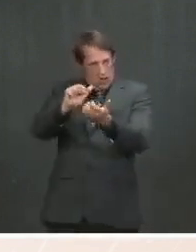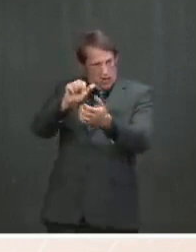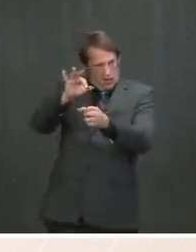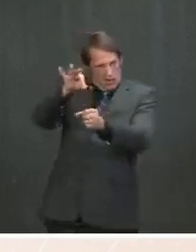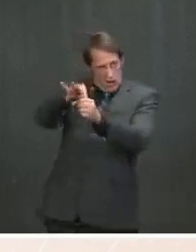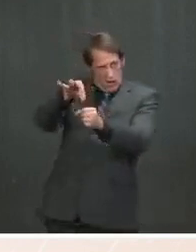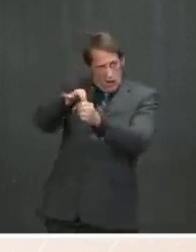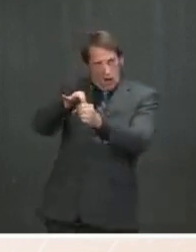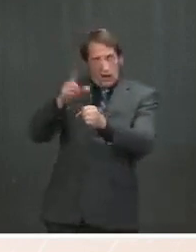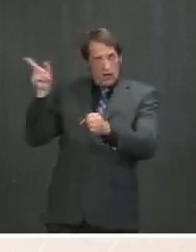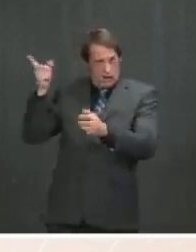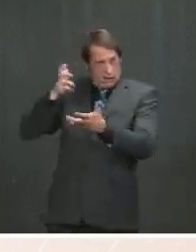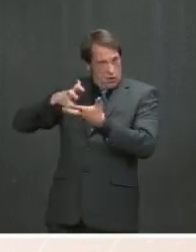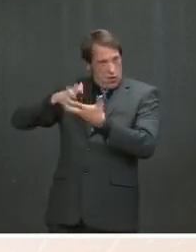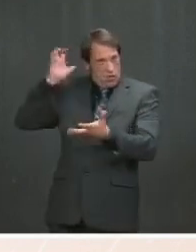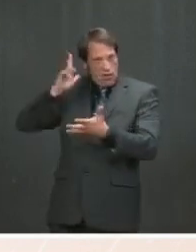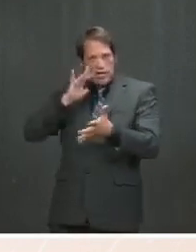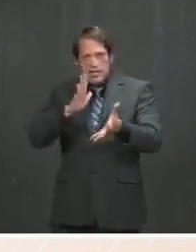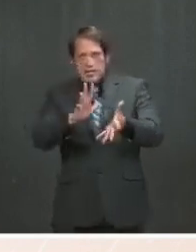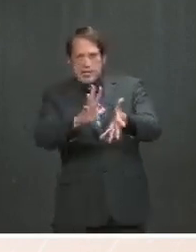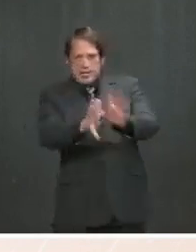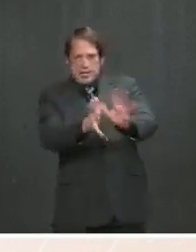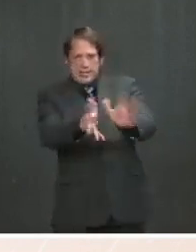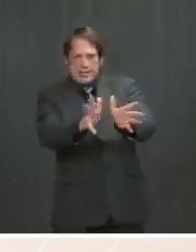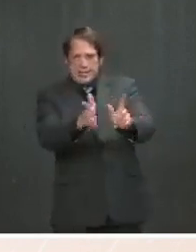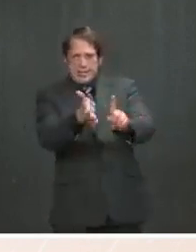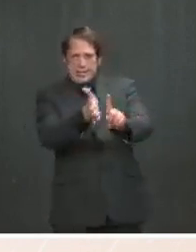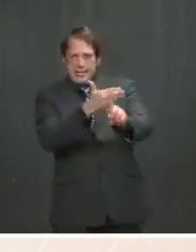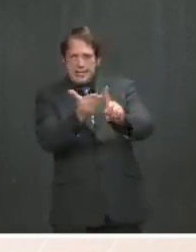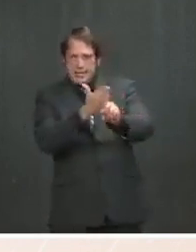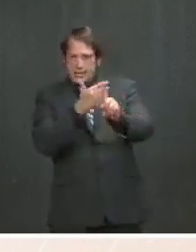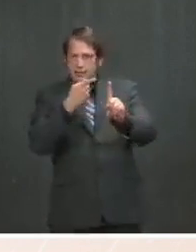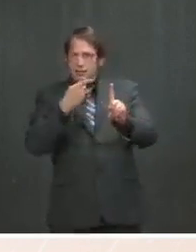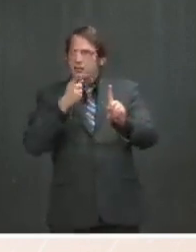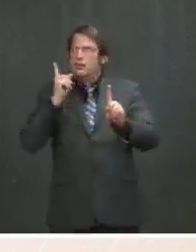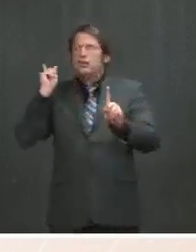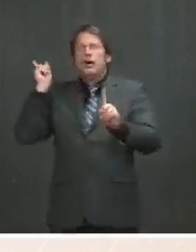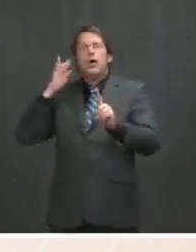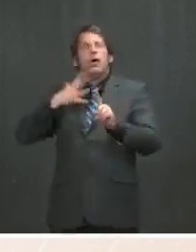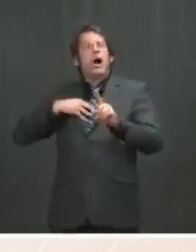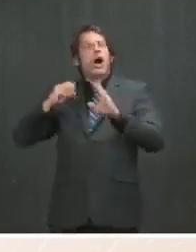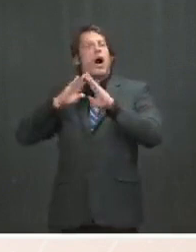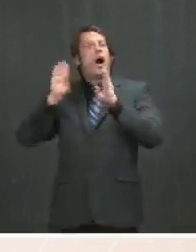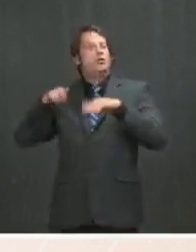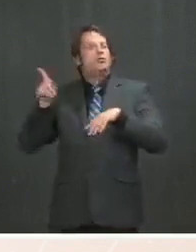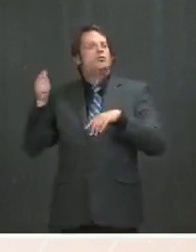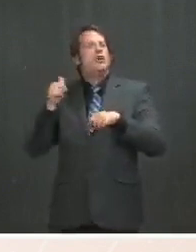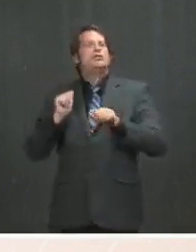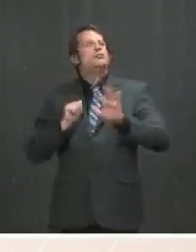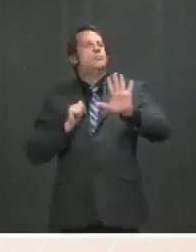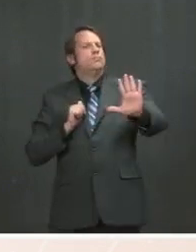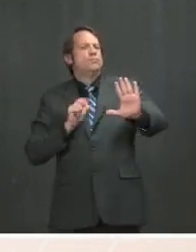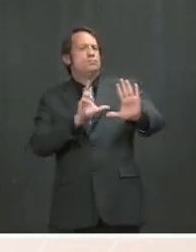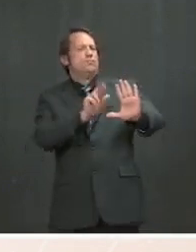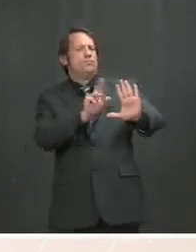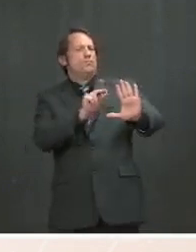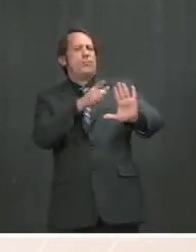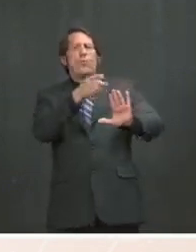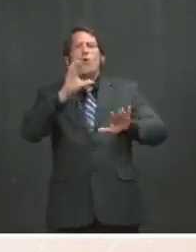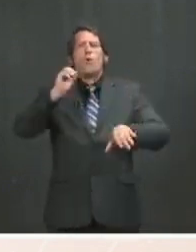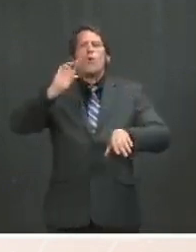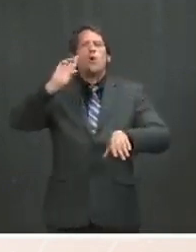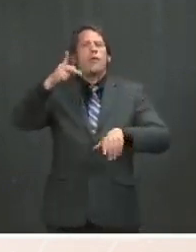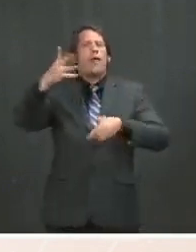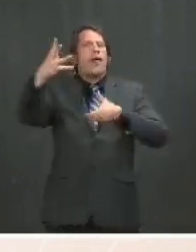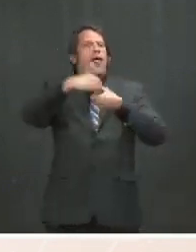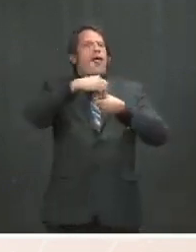corporations or organizations to take action on state-level decisions like this? We've conveyed it, and I'm happy to answer your